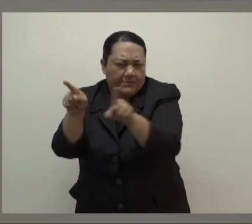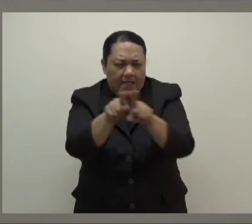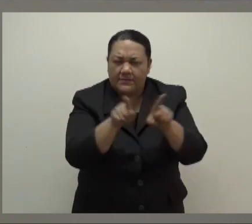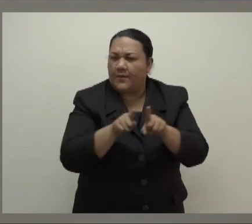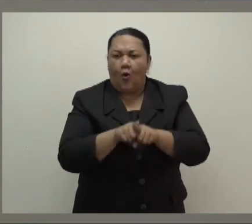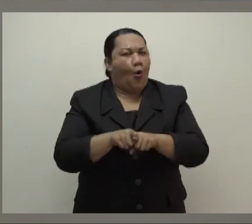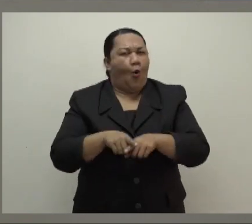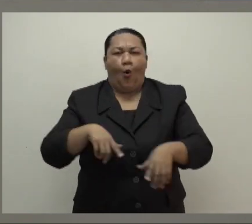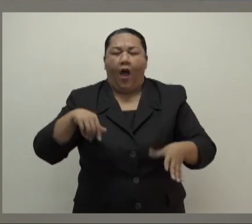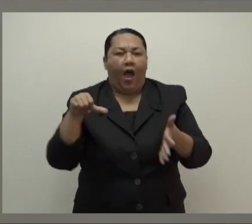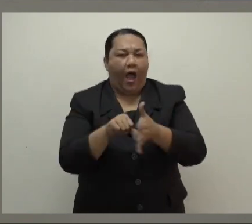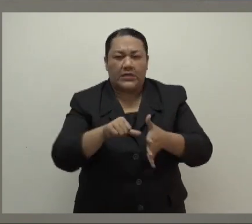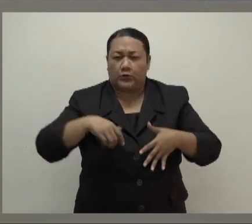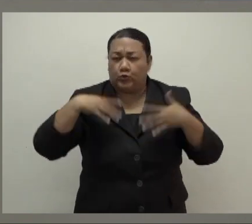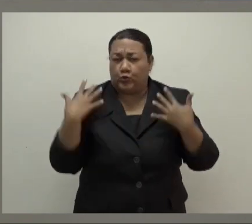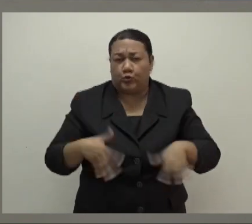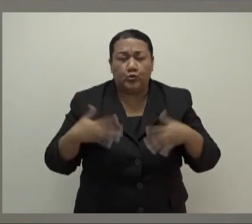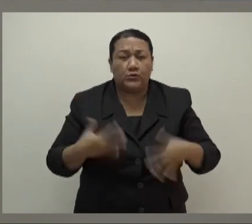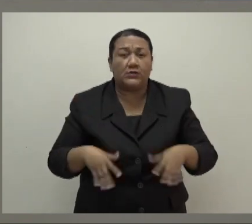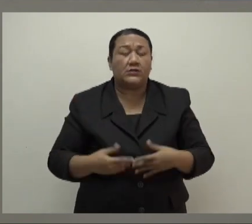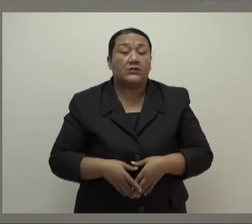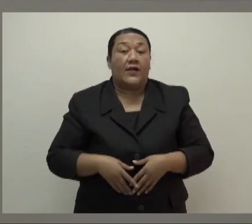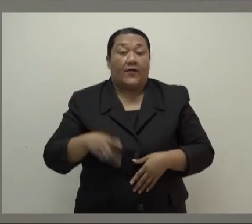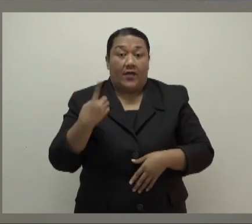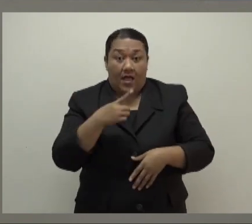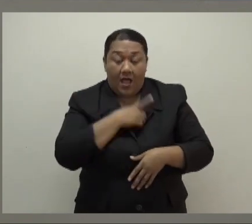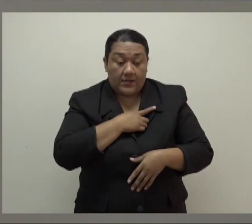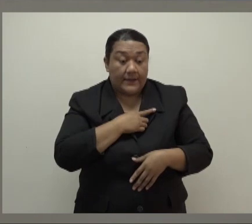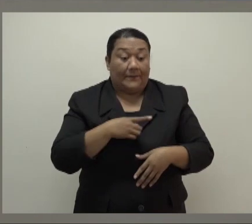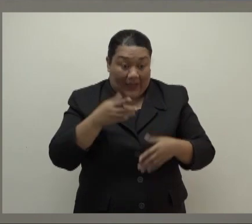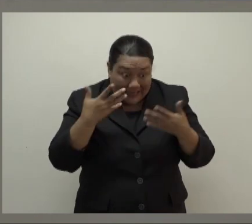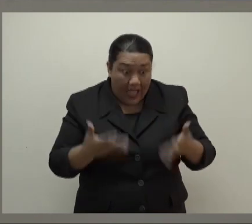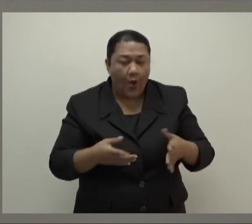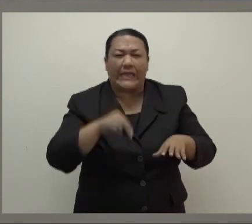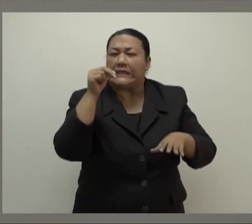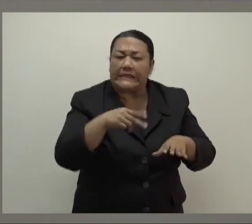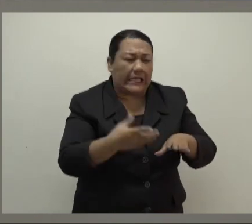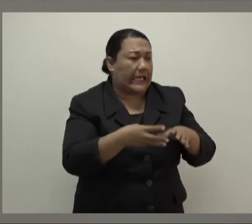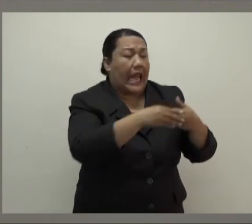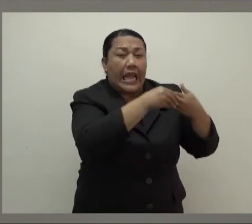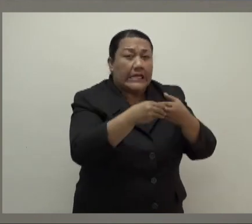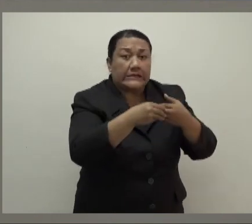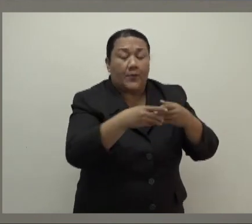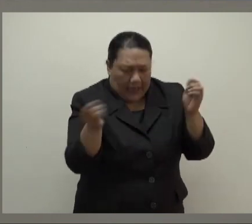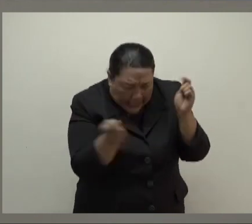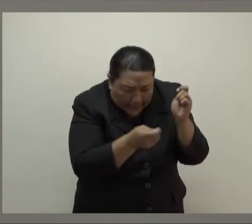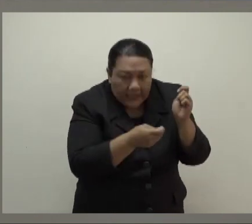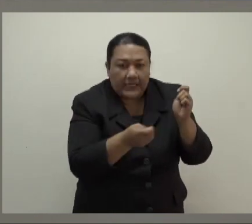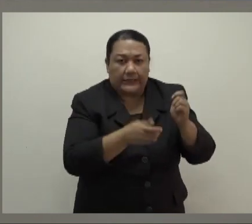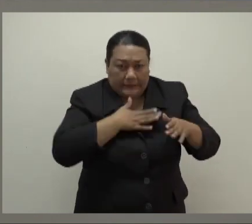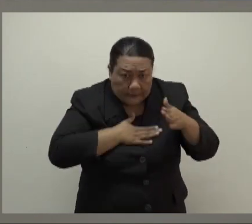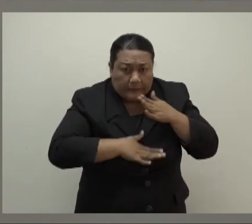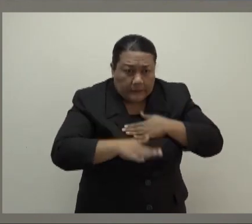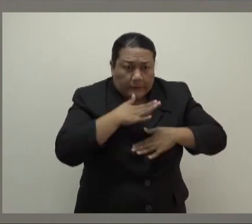the pandemic. That strategy demanded decisive leadership from government, and it demanded discipline, compassion, and